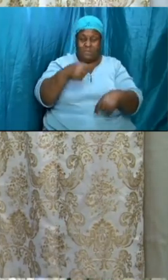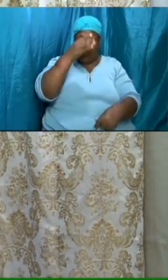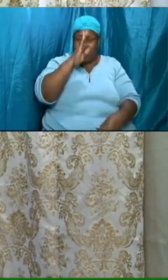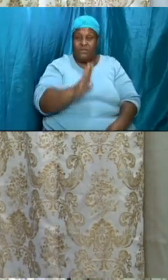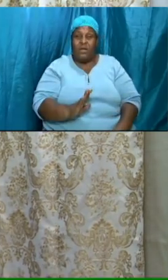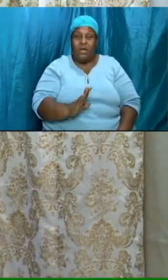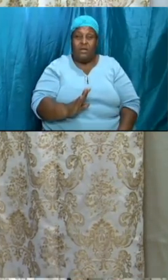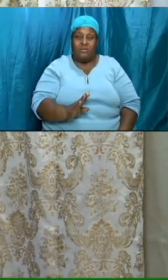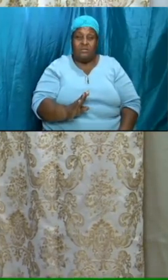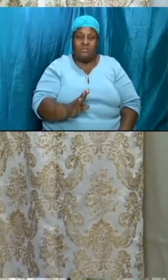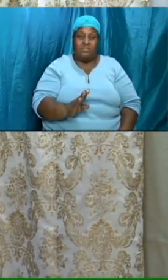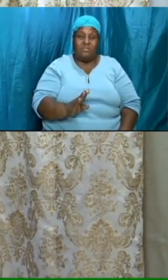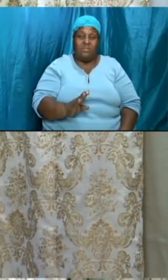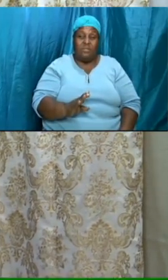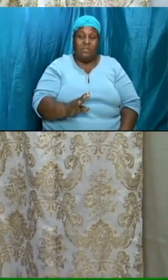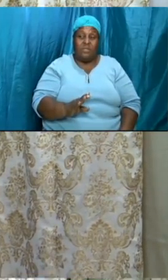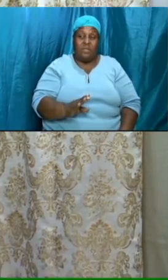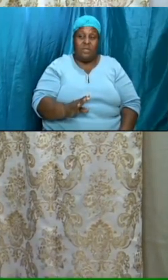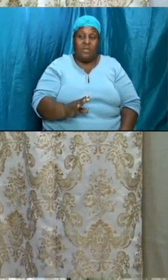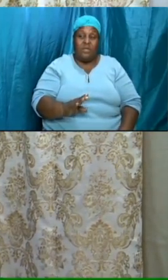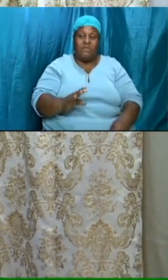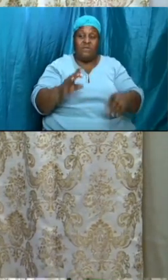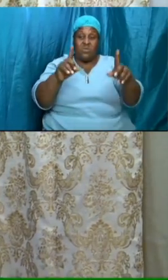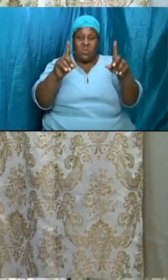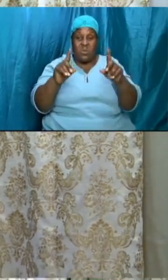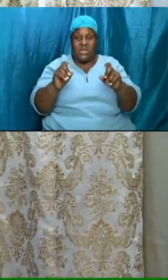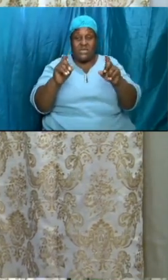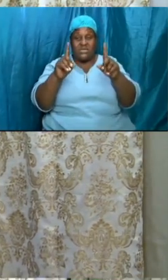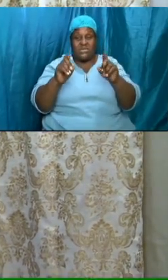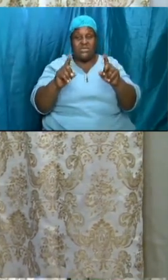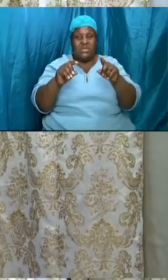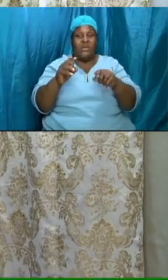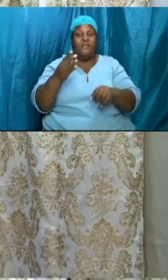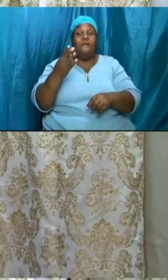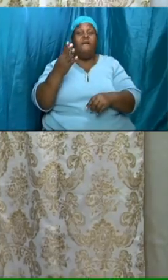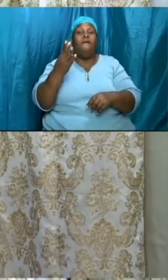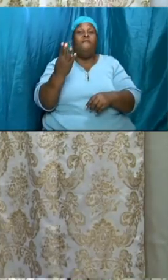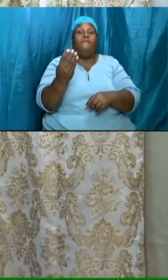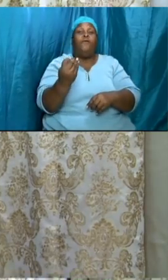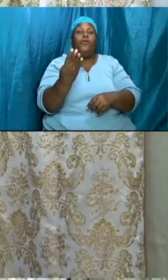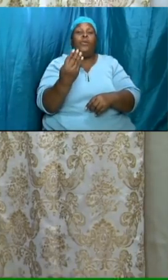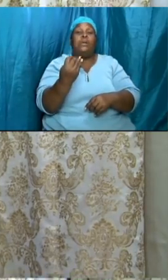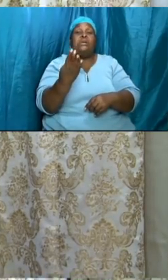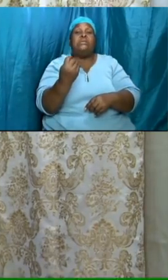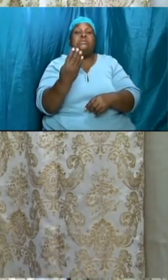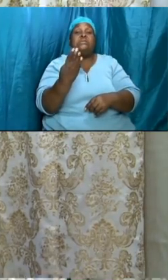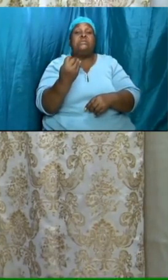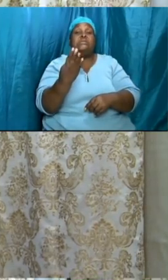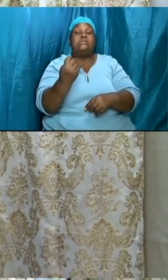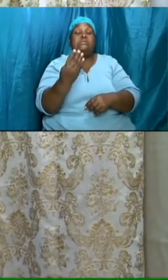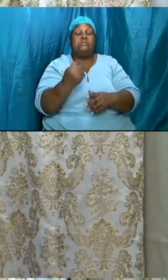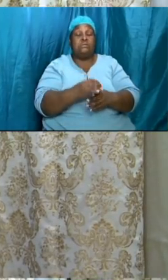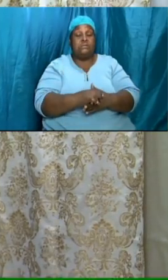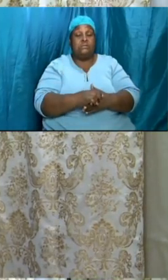because the i believe it is question 14 if we can find it it embodies